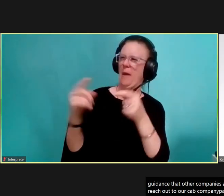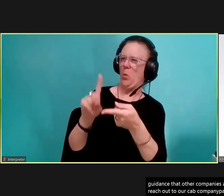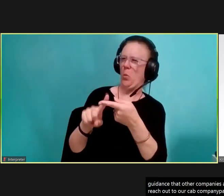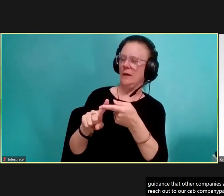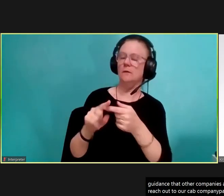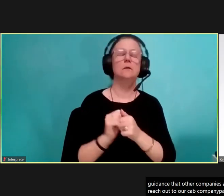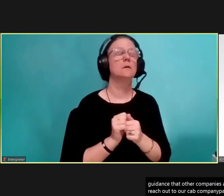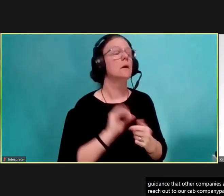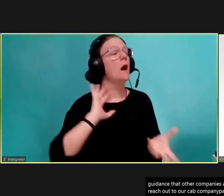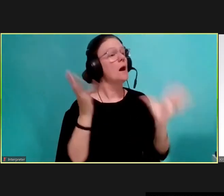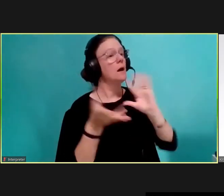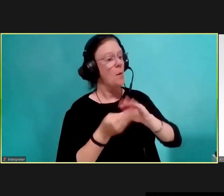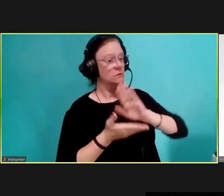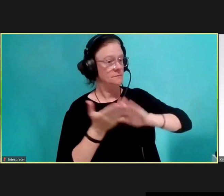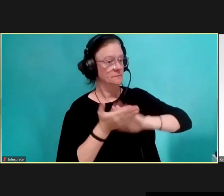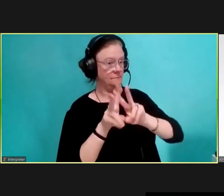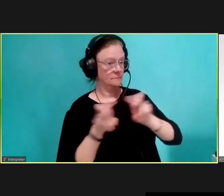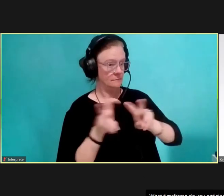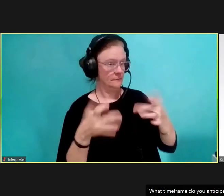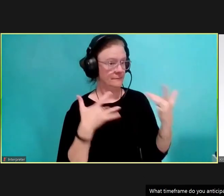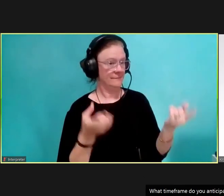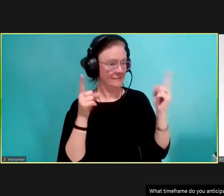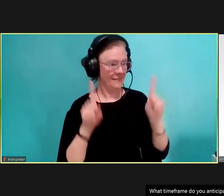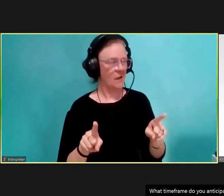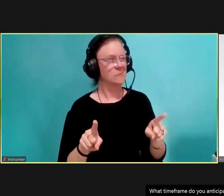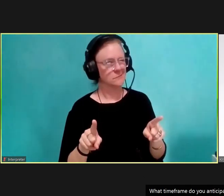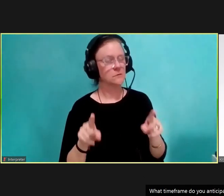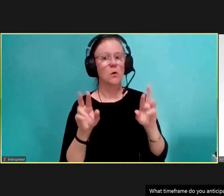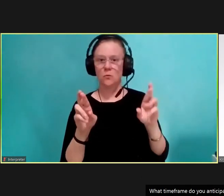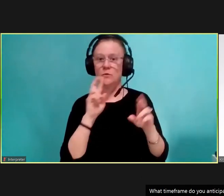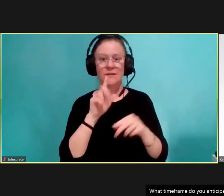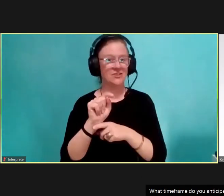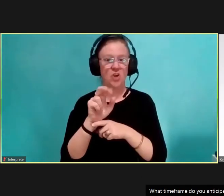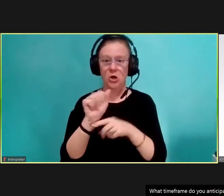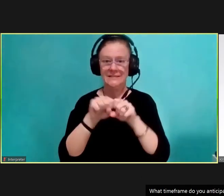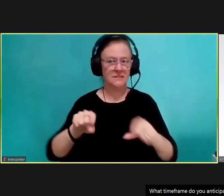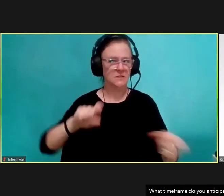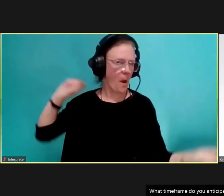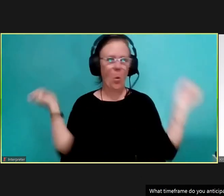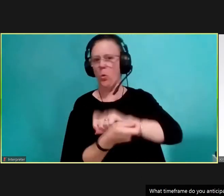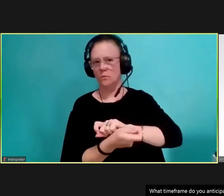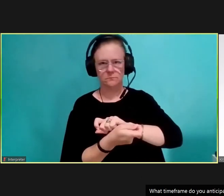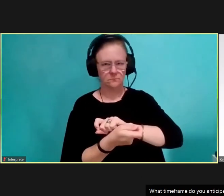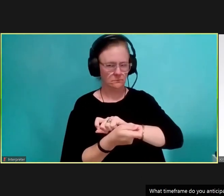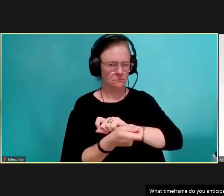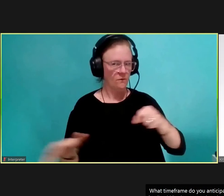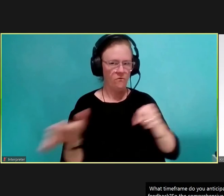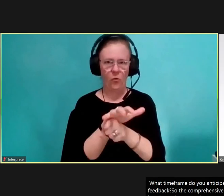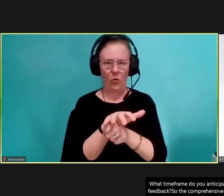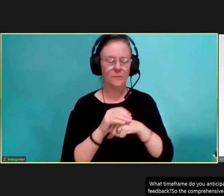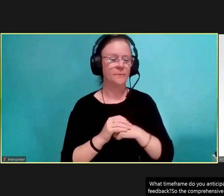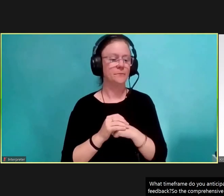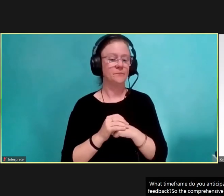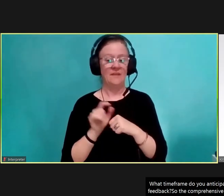So, the comprehensive operational analysis is going to be a complete redesign of TARPS system and services. The goals